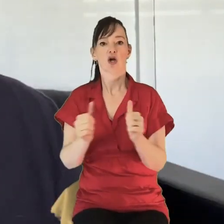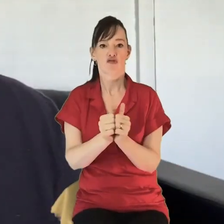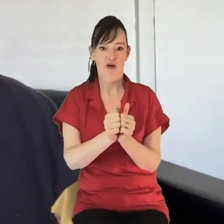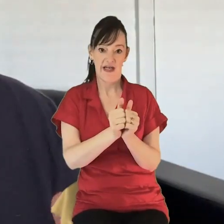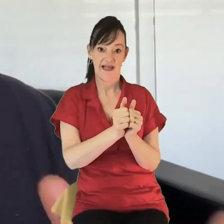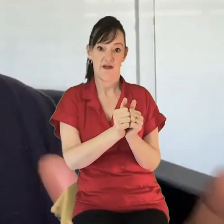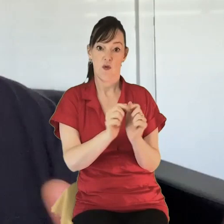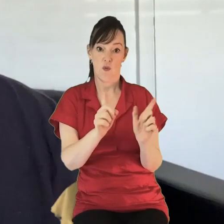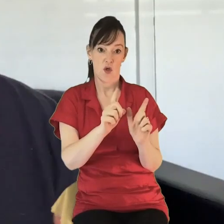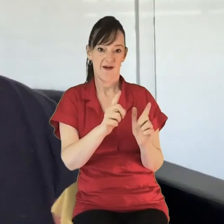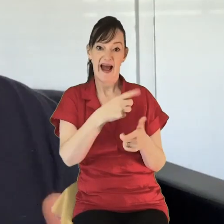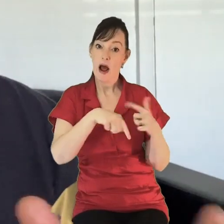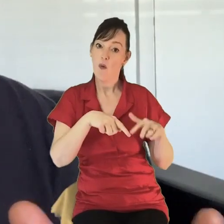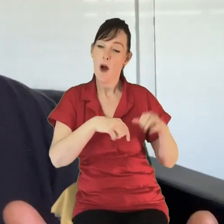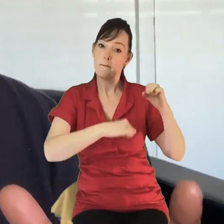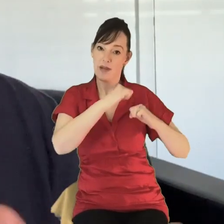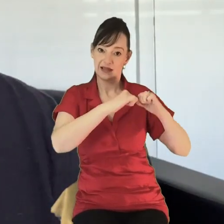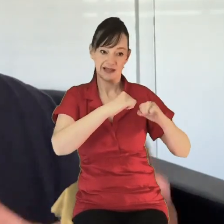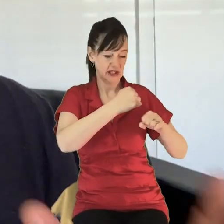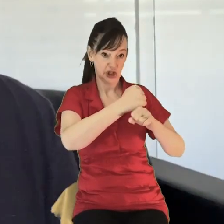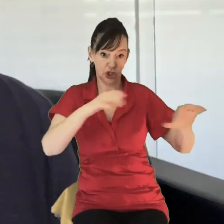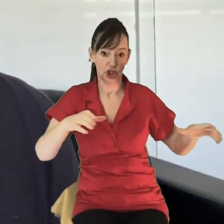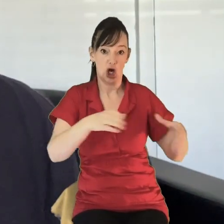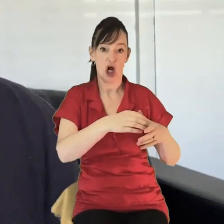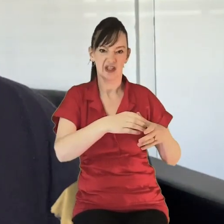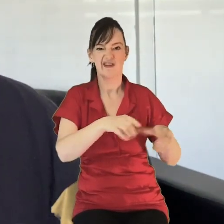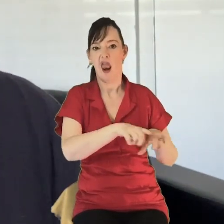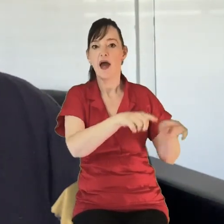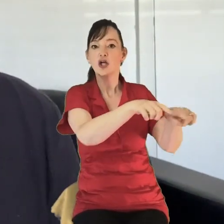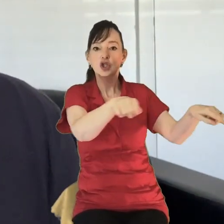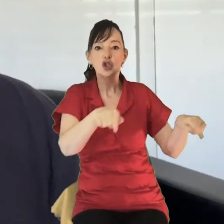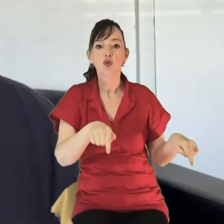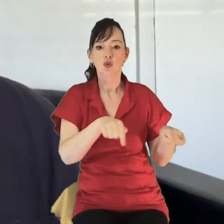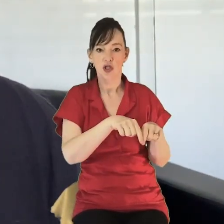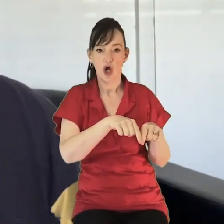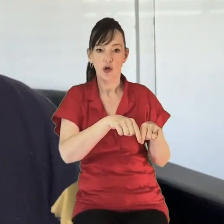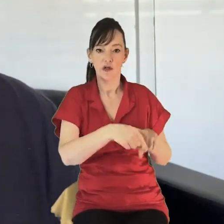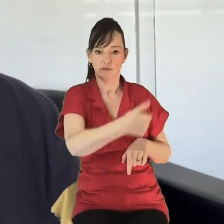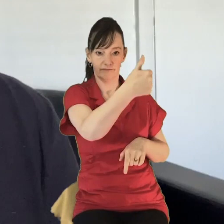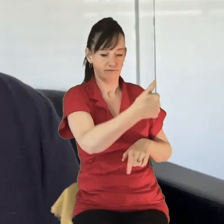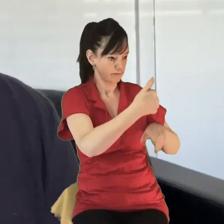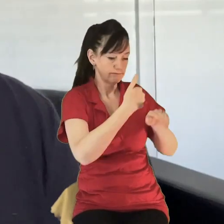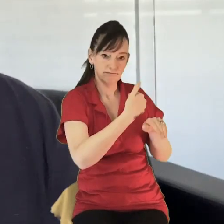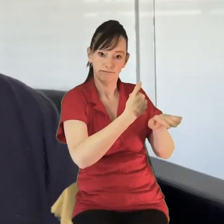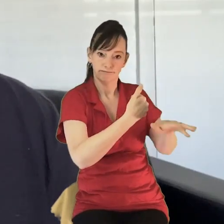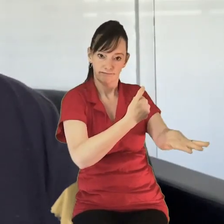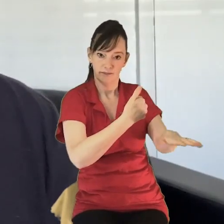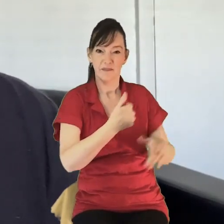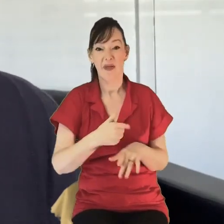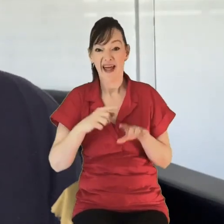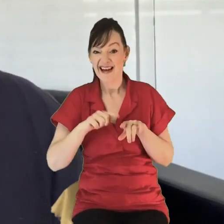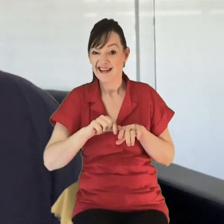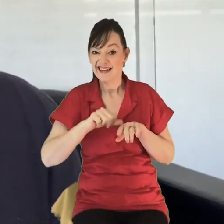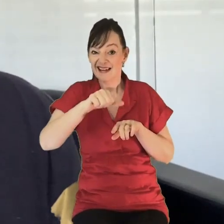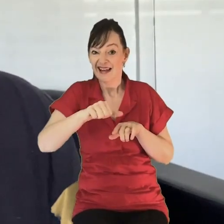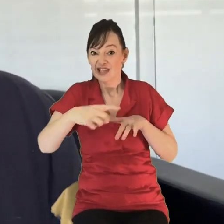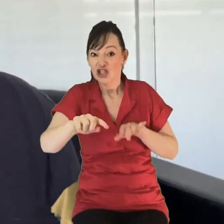church as a kind of studio base where we would stream from. And then we had the challenge of people being able to connect with Zoom.